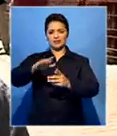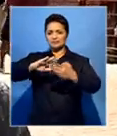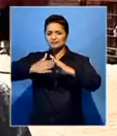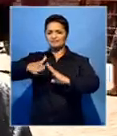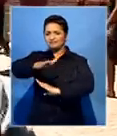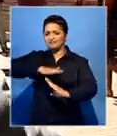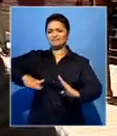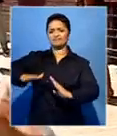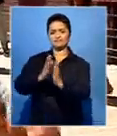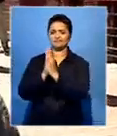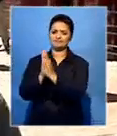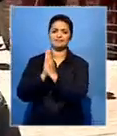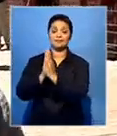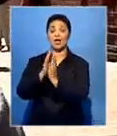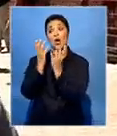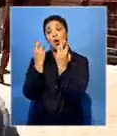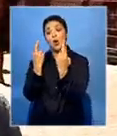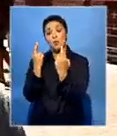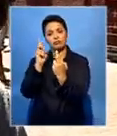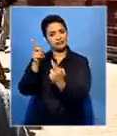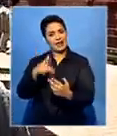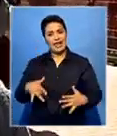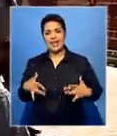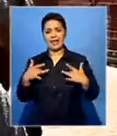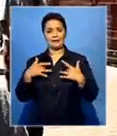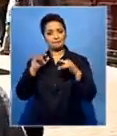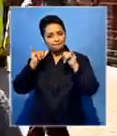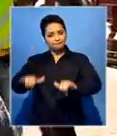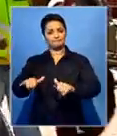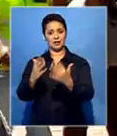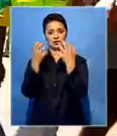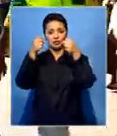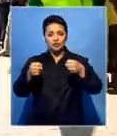prayed for me and wished the murderer will be given life sentences.